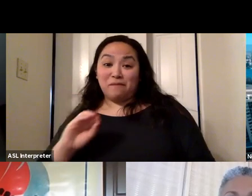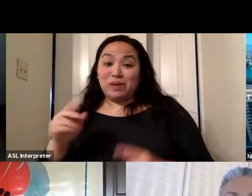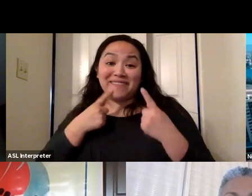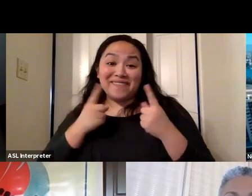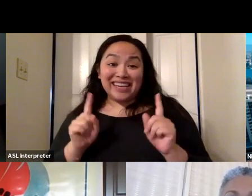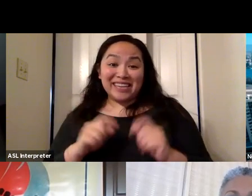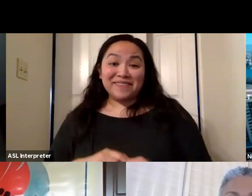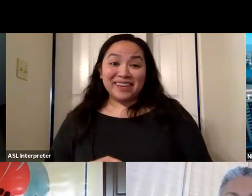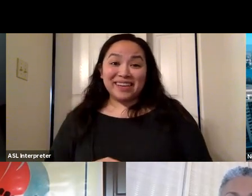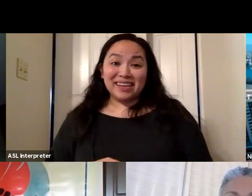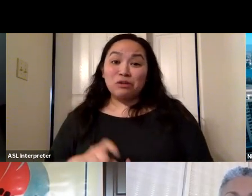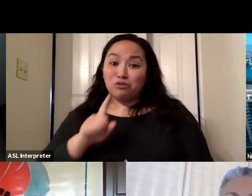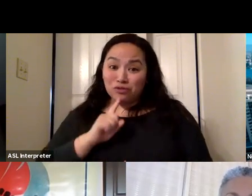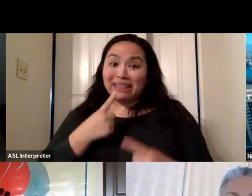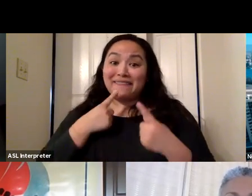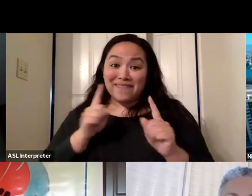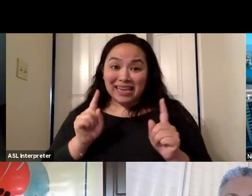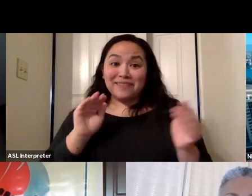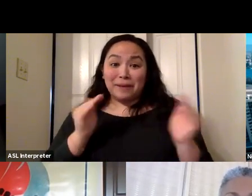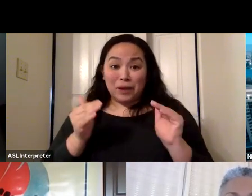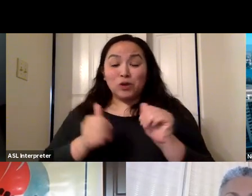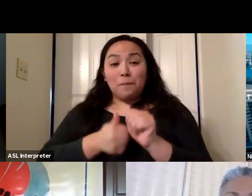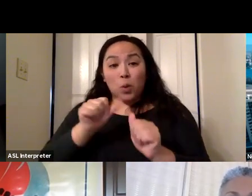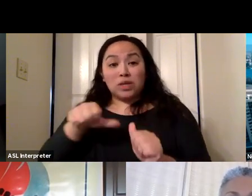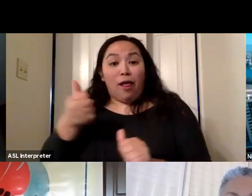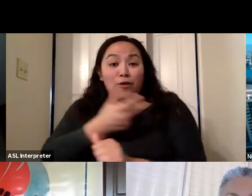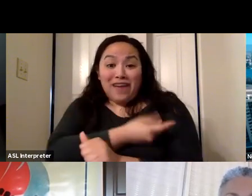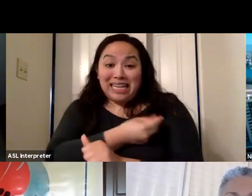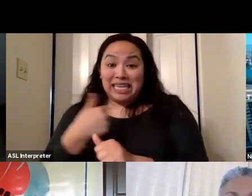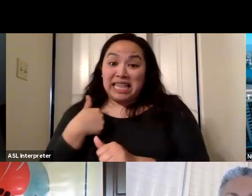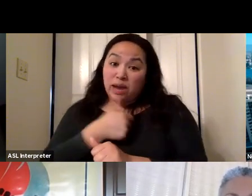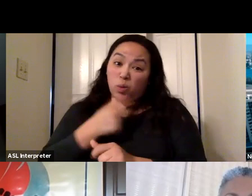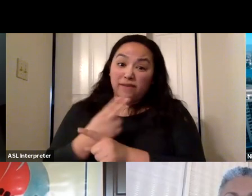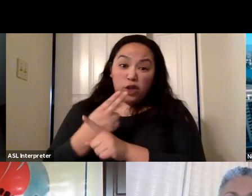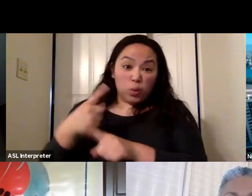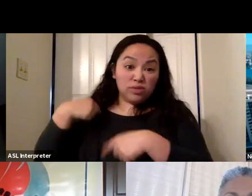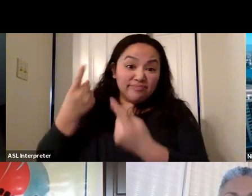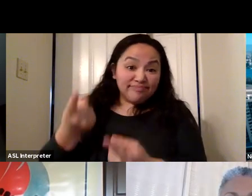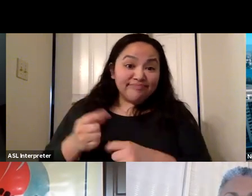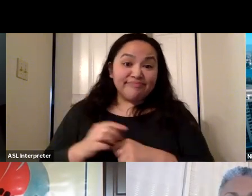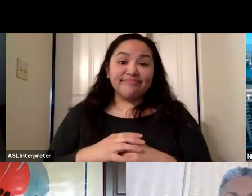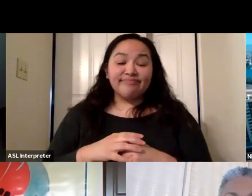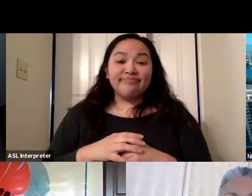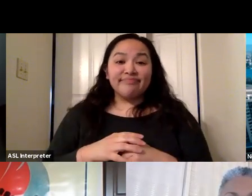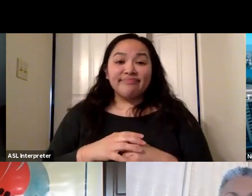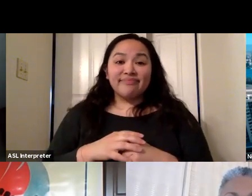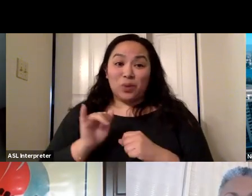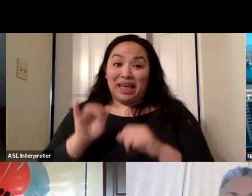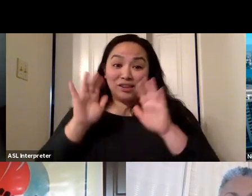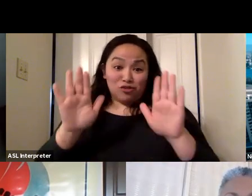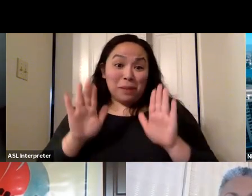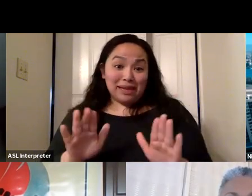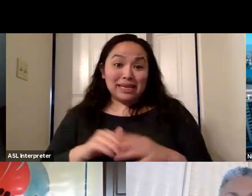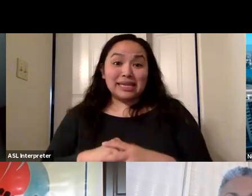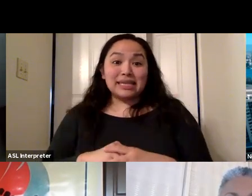incredibly effective compared to even most of the vaccines that we're used to and that we rely upon. And so I think that that was tremendous and is tremendous.